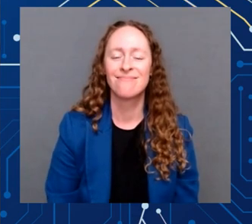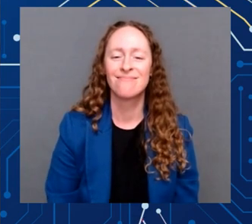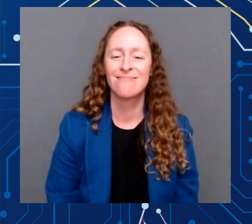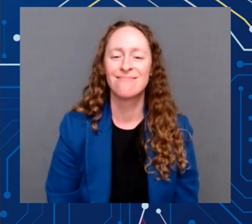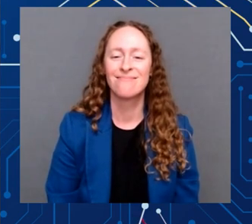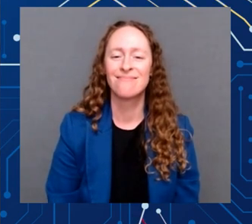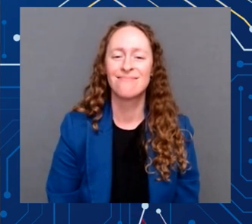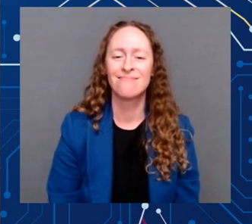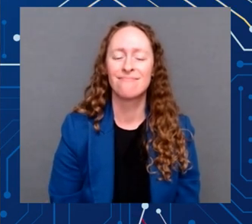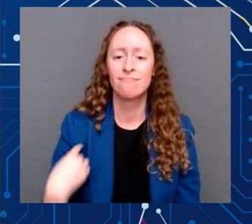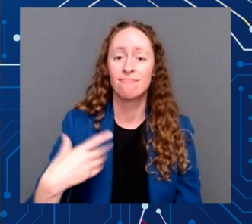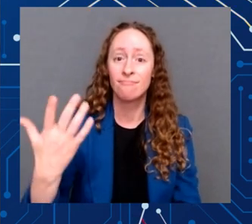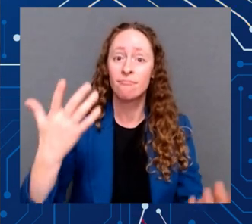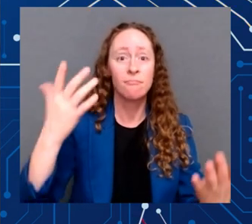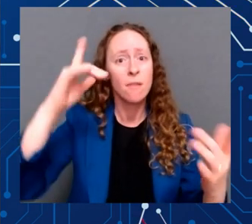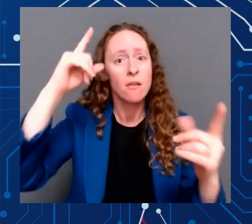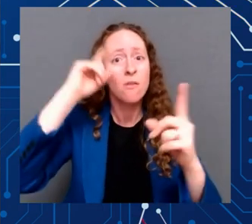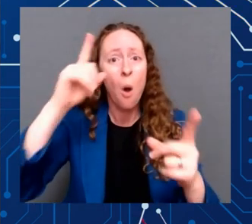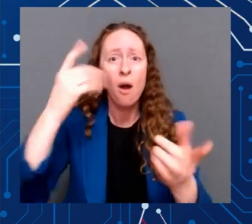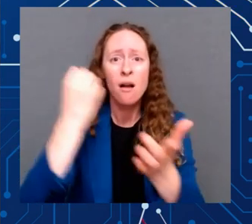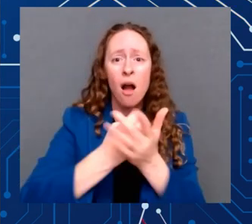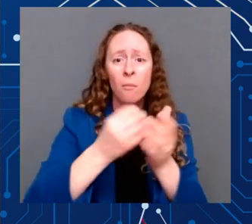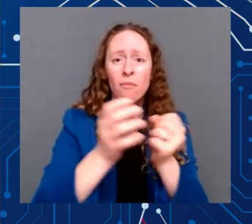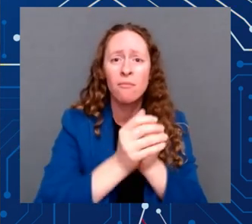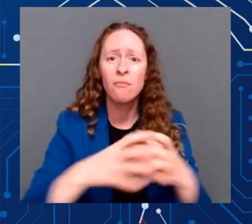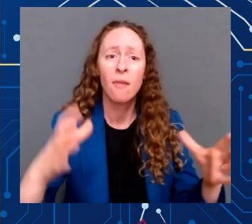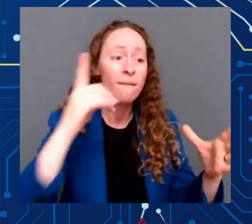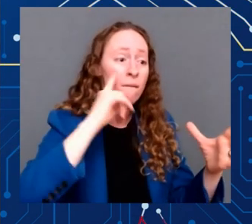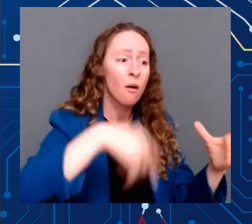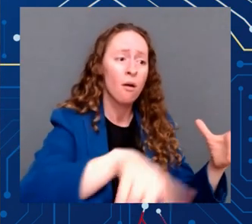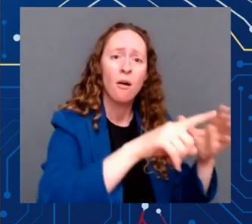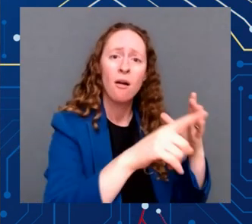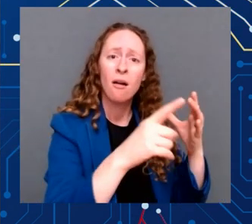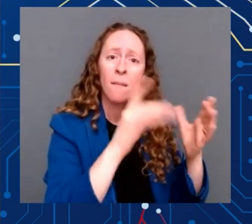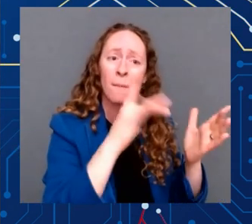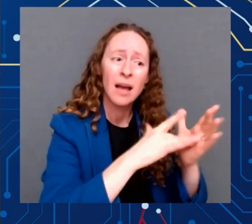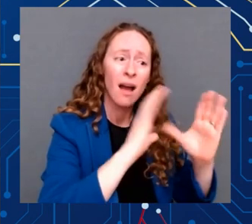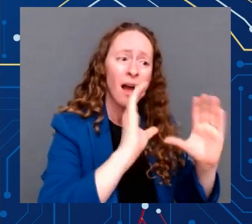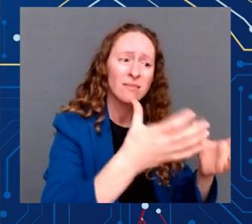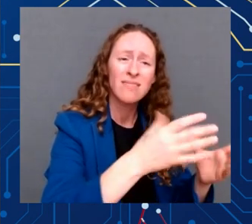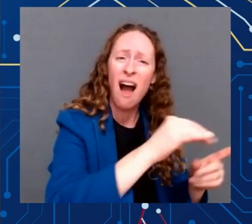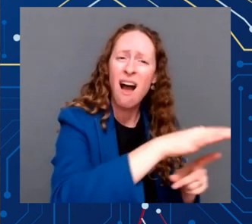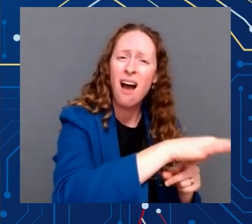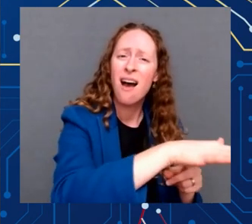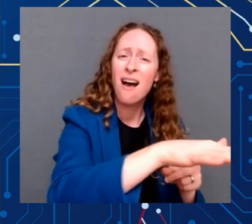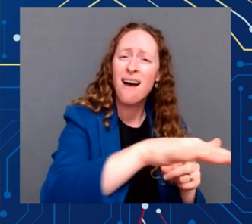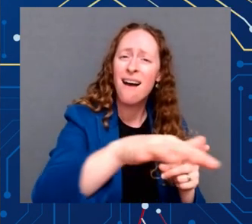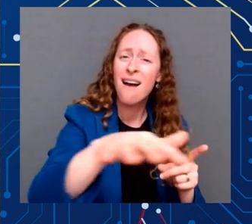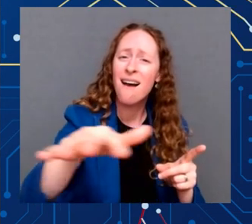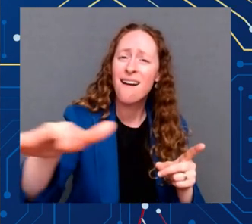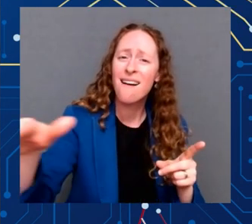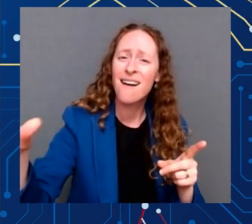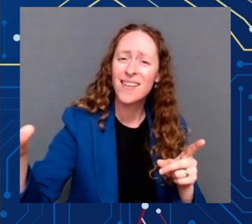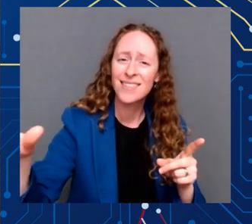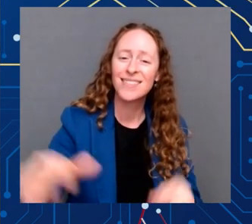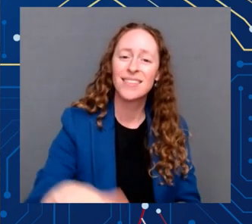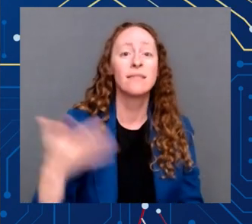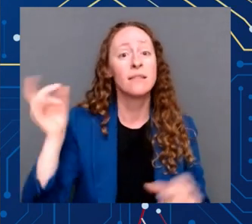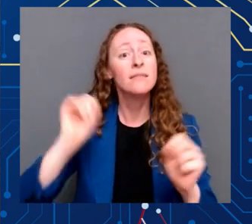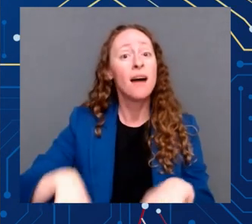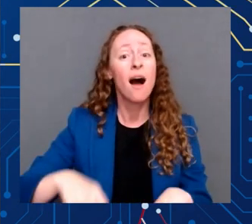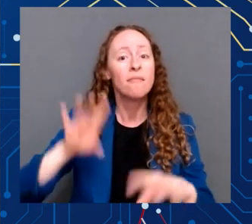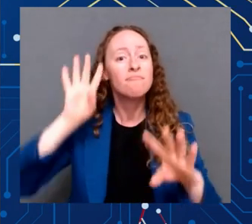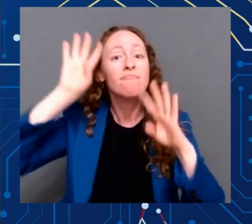the course of human health and disease. To tackle climate crisis with innovation and jobs. To lead the world. This is not